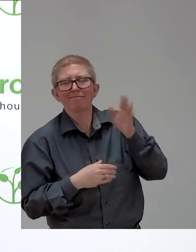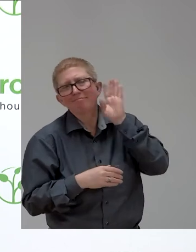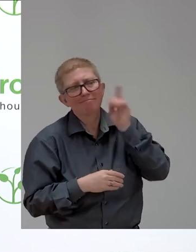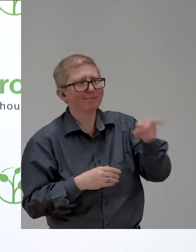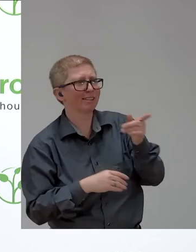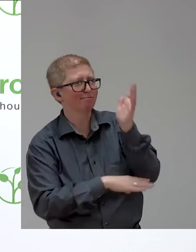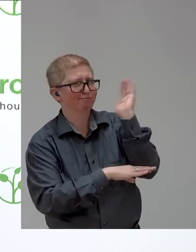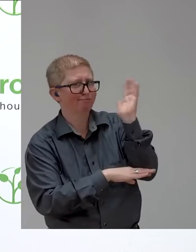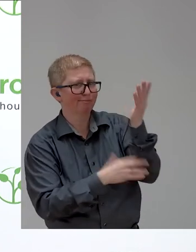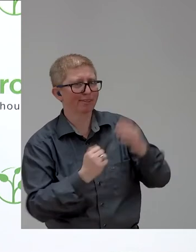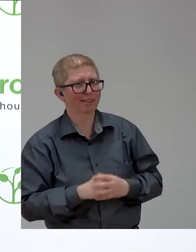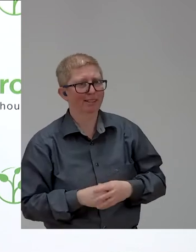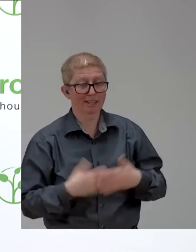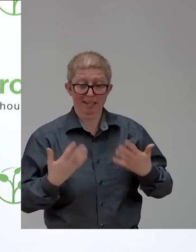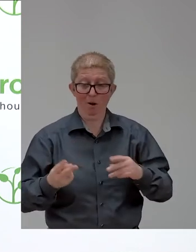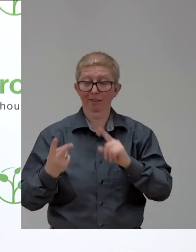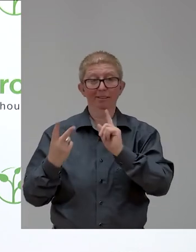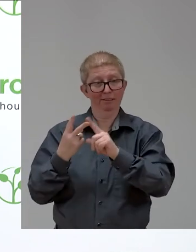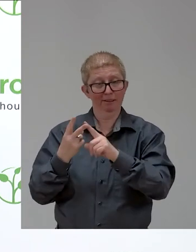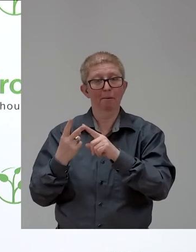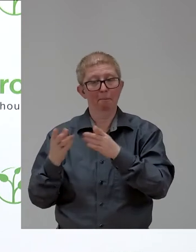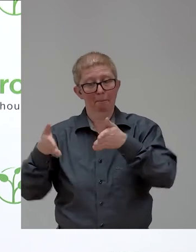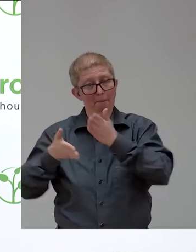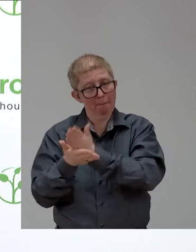of the FOD videos, this time from Europe and from Africa.